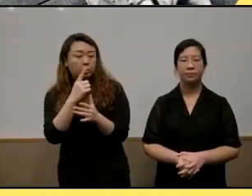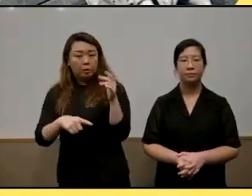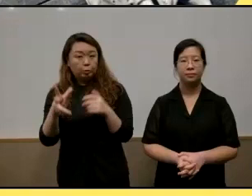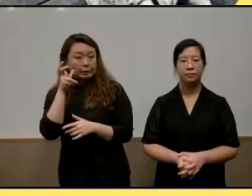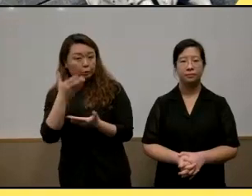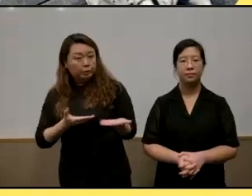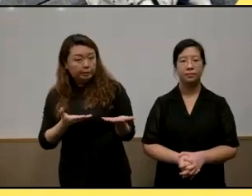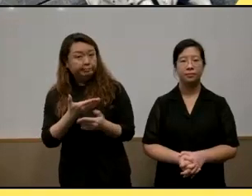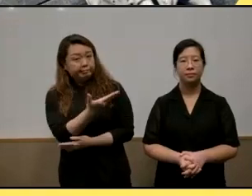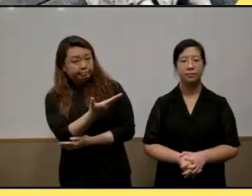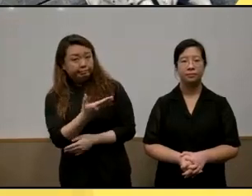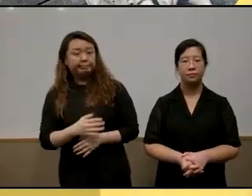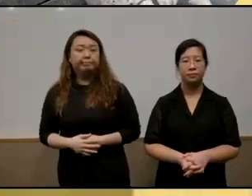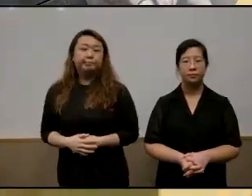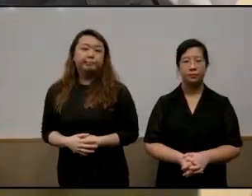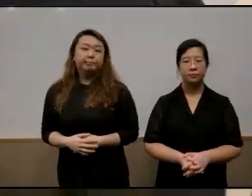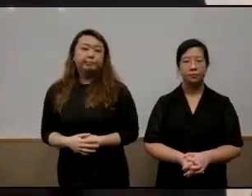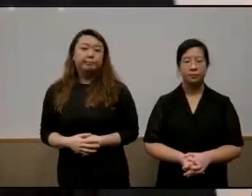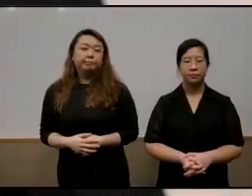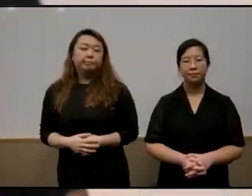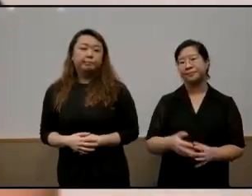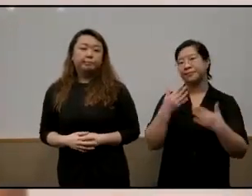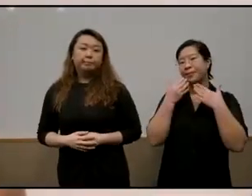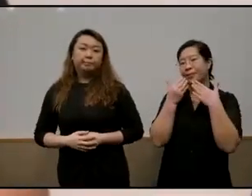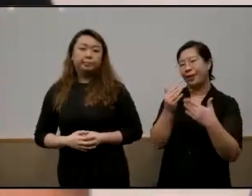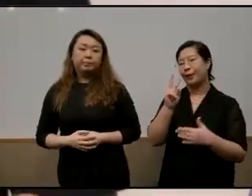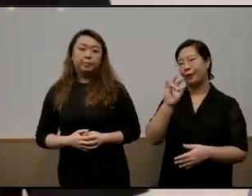heard today stanley please thank you